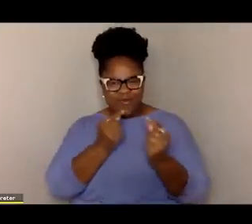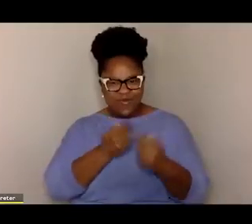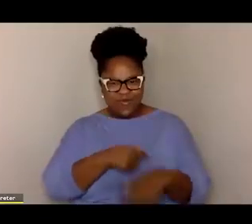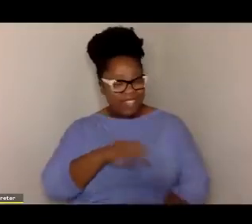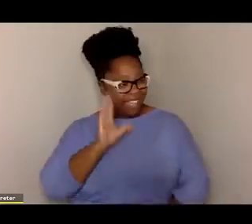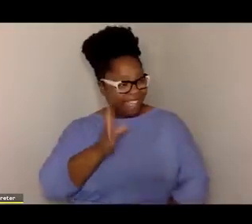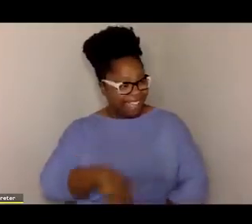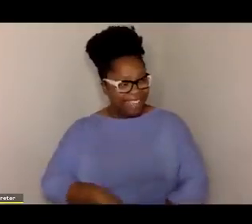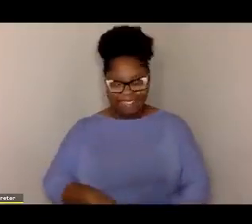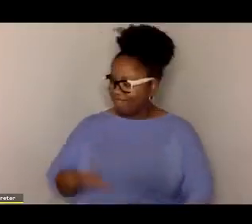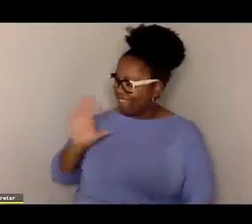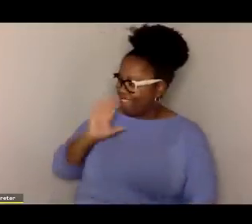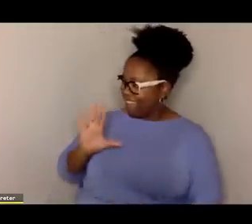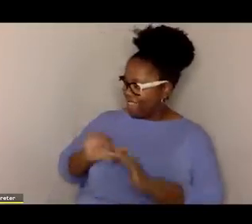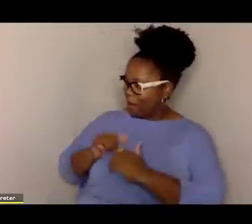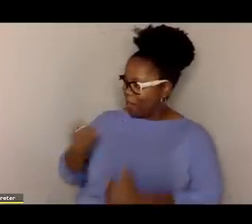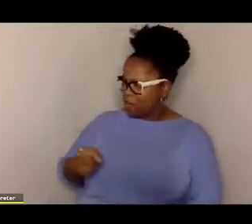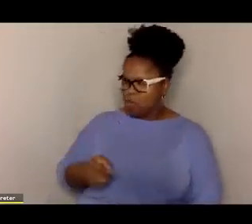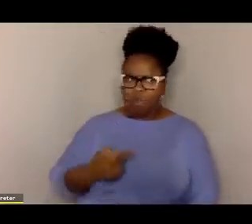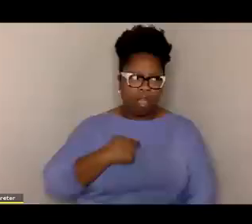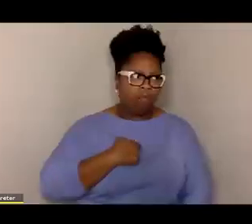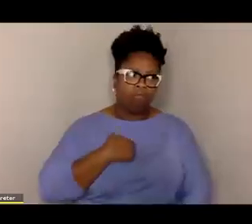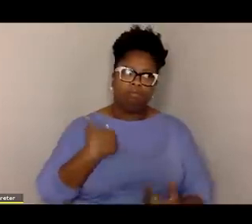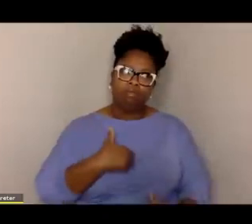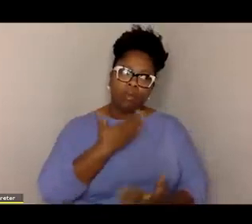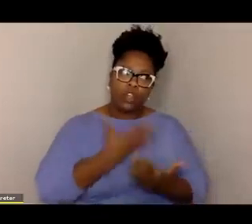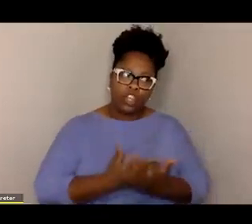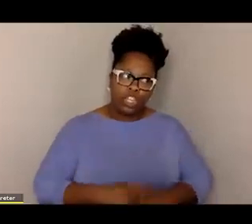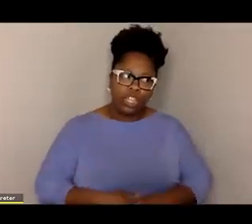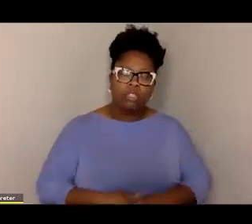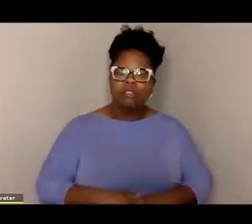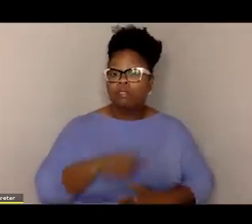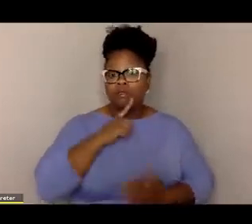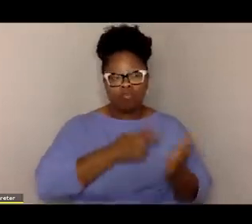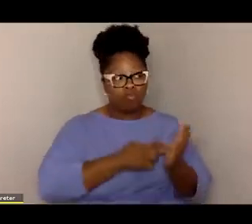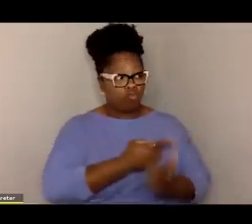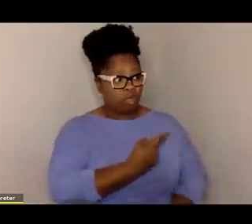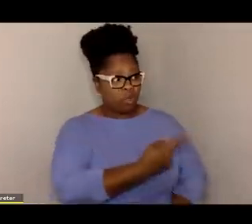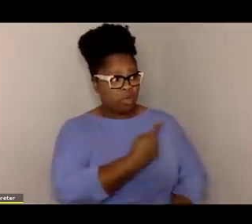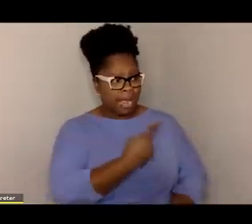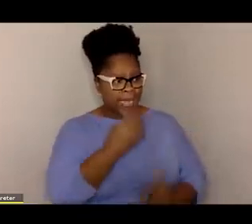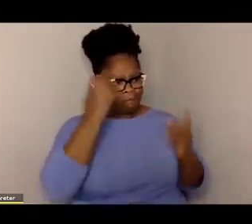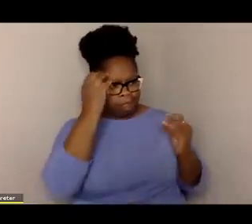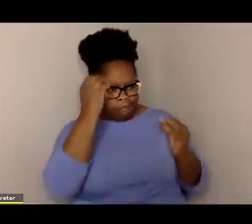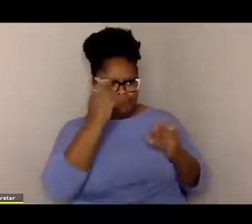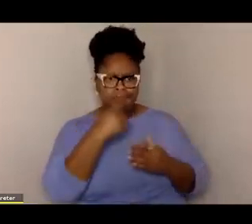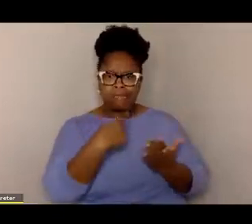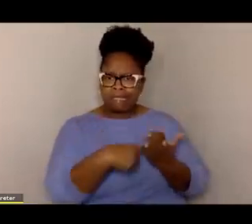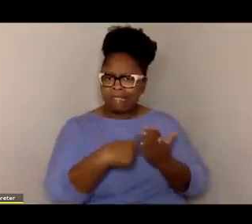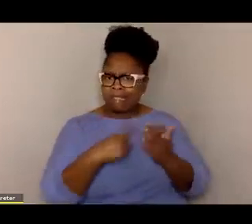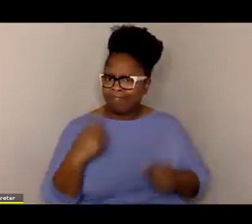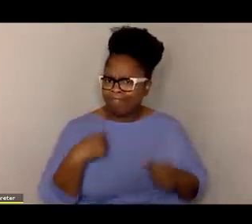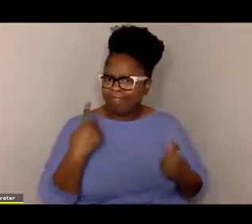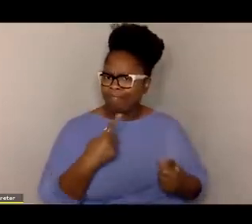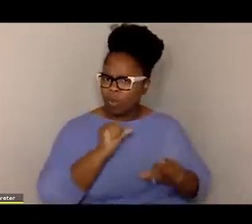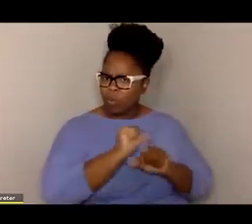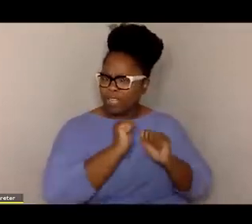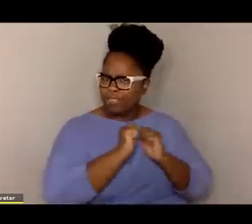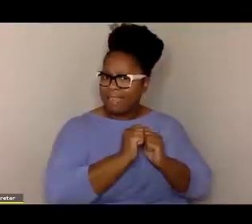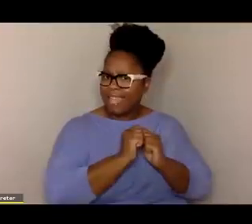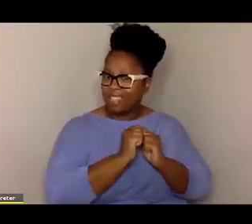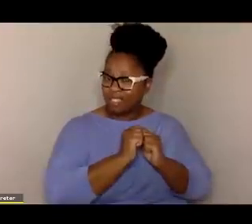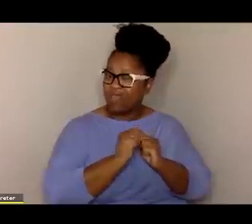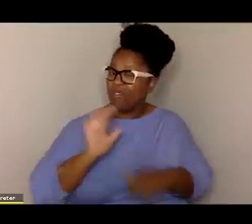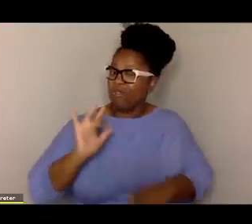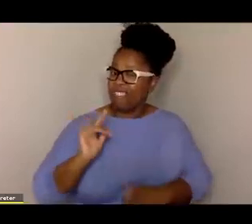How are you? I'm so good. You know, the truth is that you and I have been thinking about, talking about for a long time,